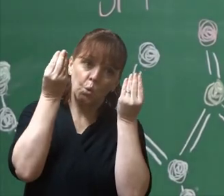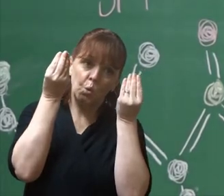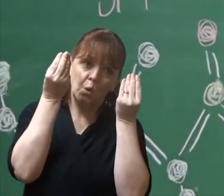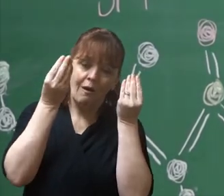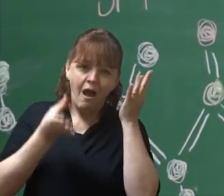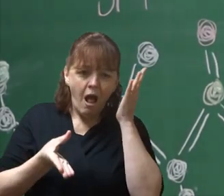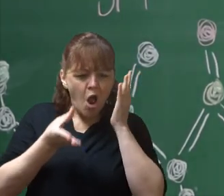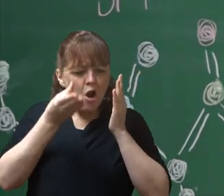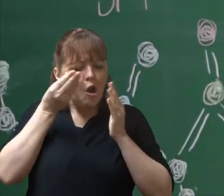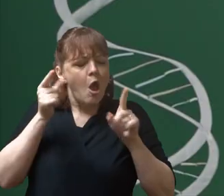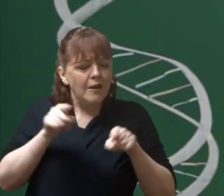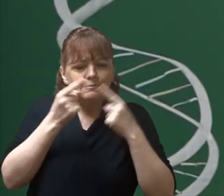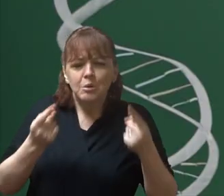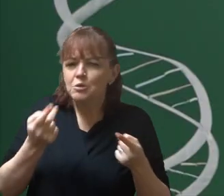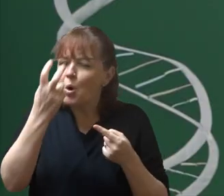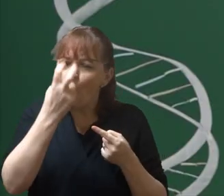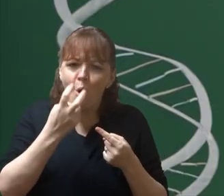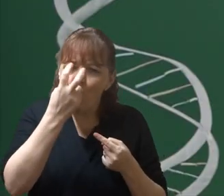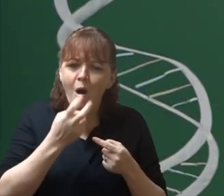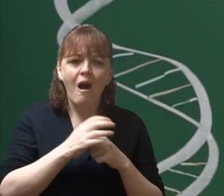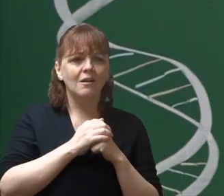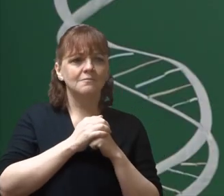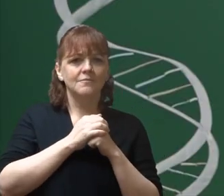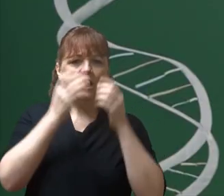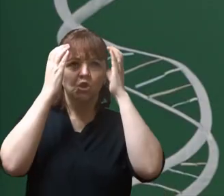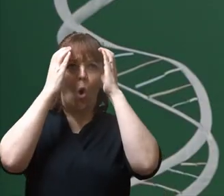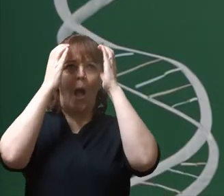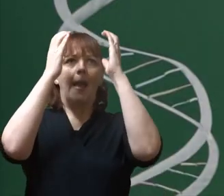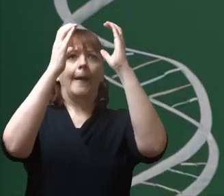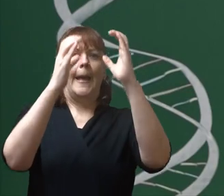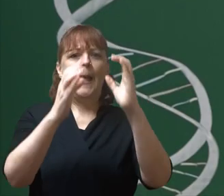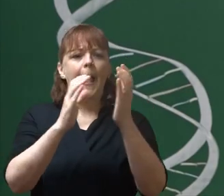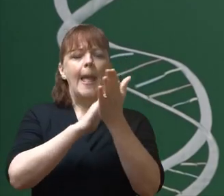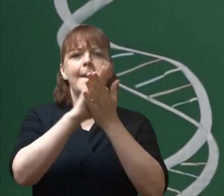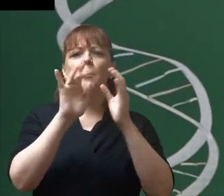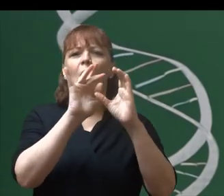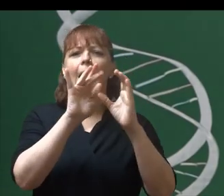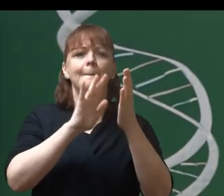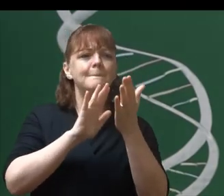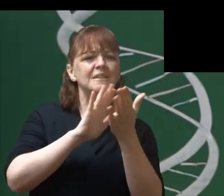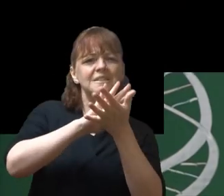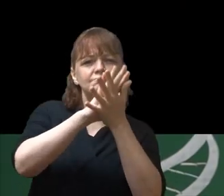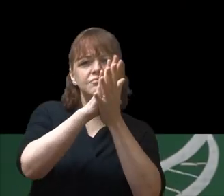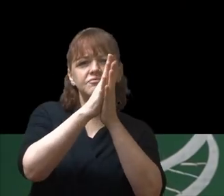capacity to learn As your hippocampus Is eaten away